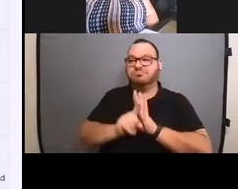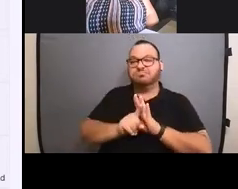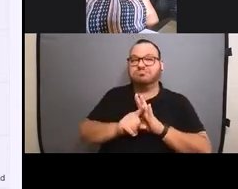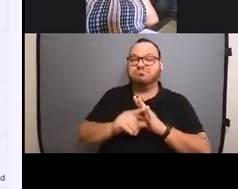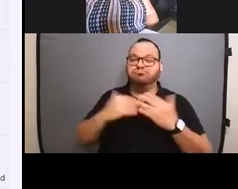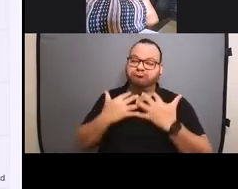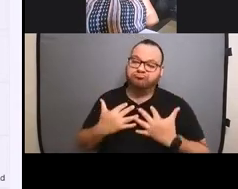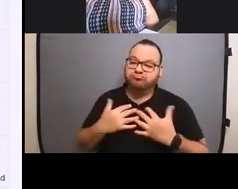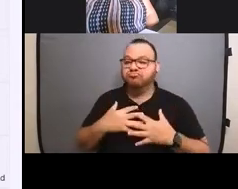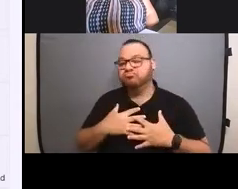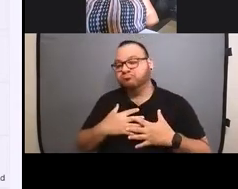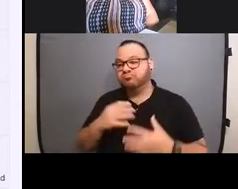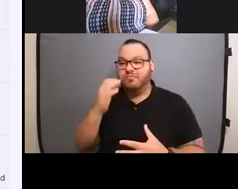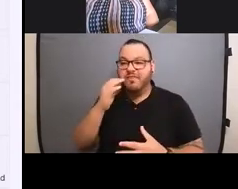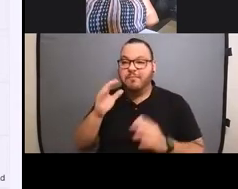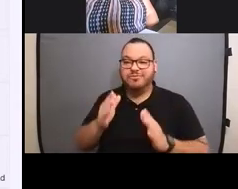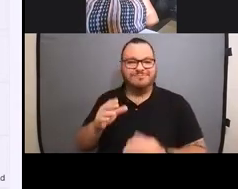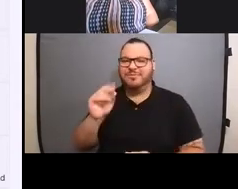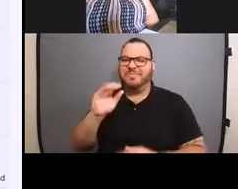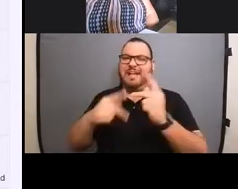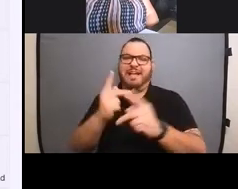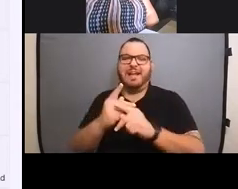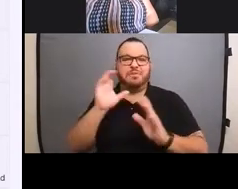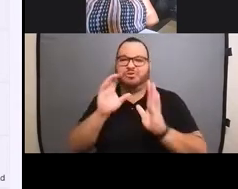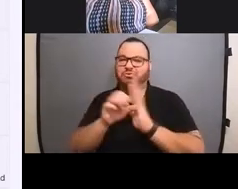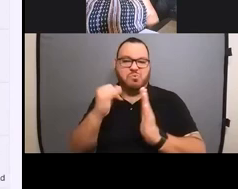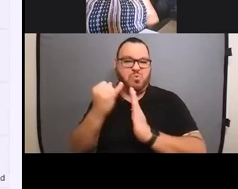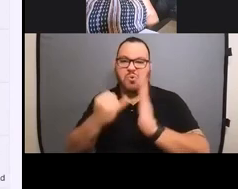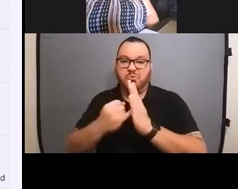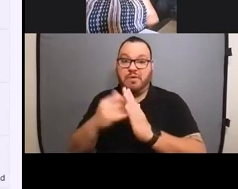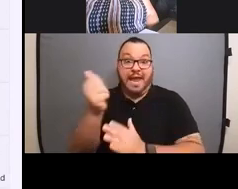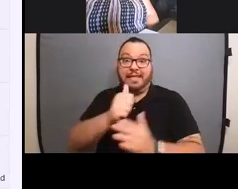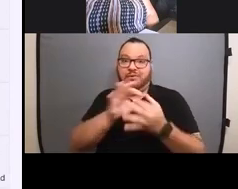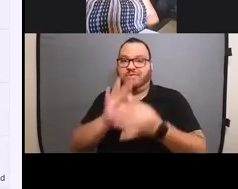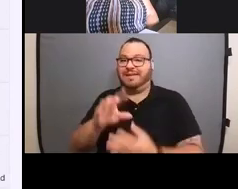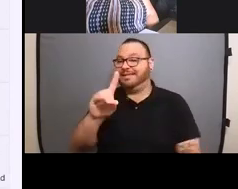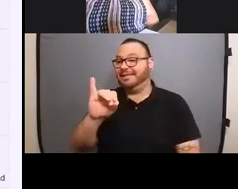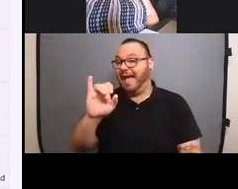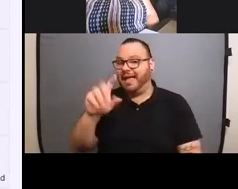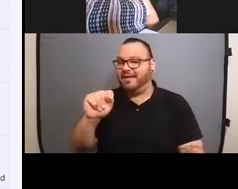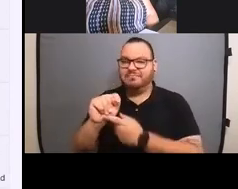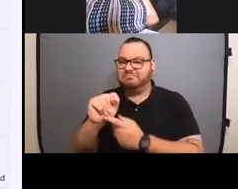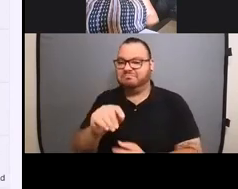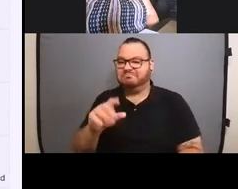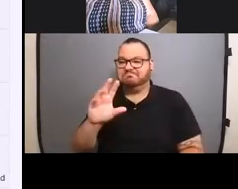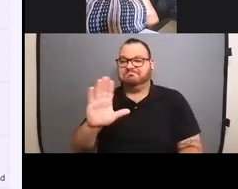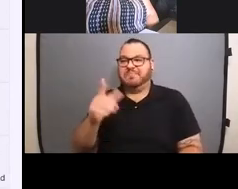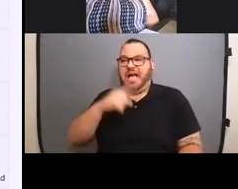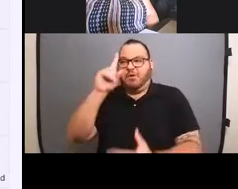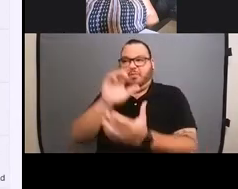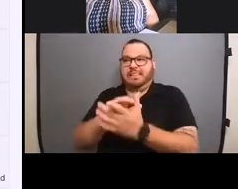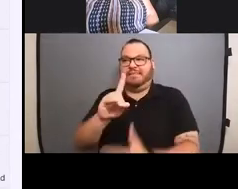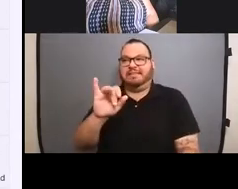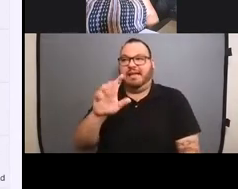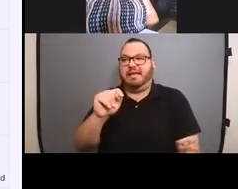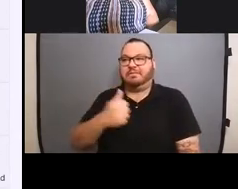images, I don't know. Or anything about dieting, period. I don't believe in dieting personally. So I'm